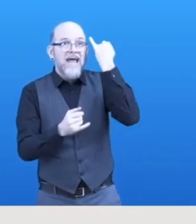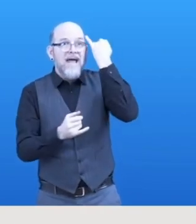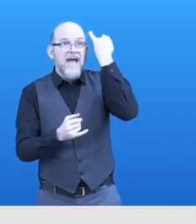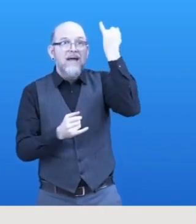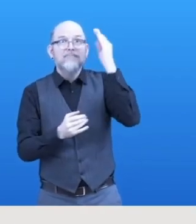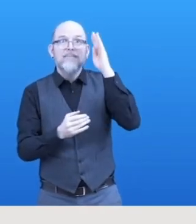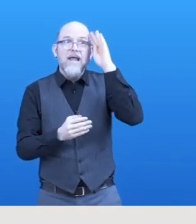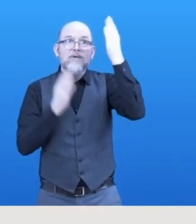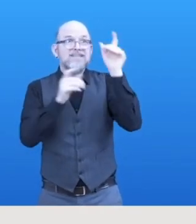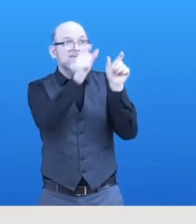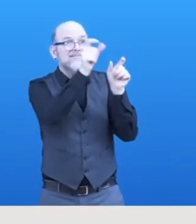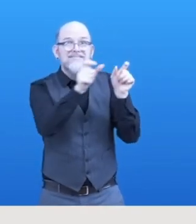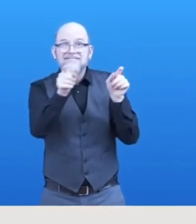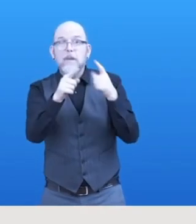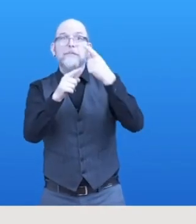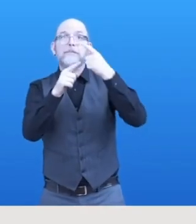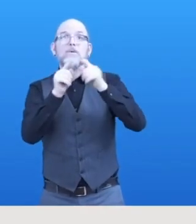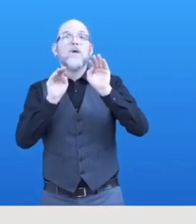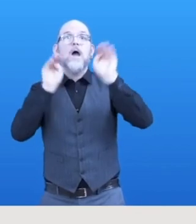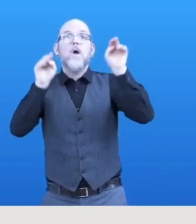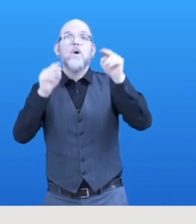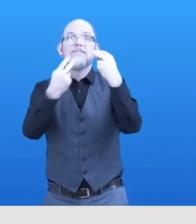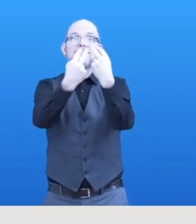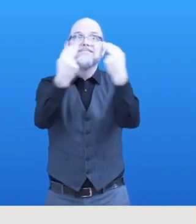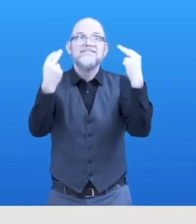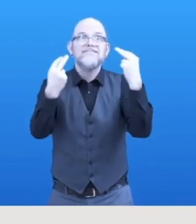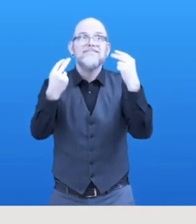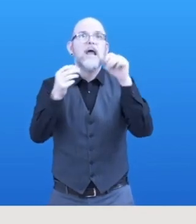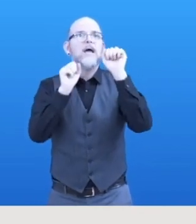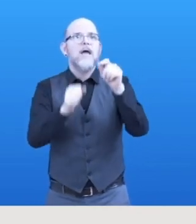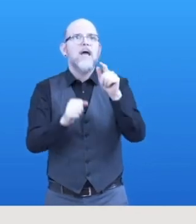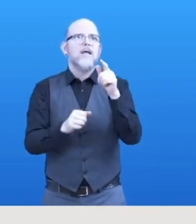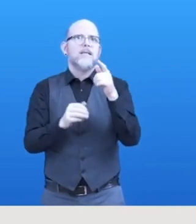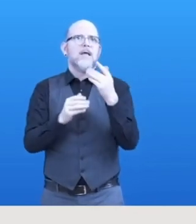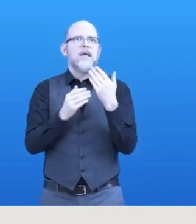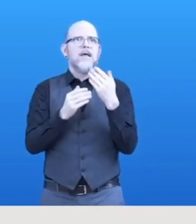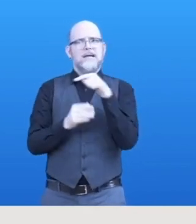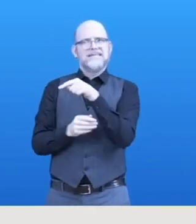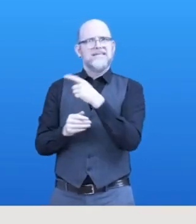follow up those recommendations and really be sure that you get those areas covered.